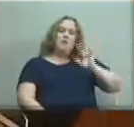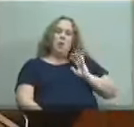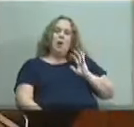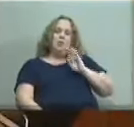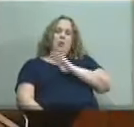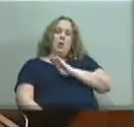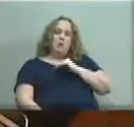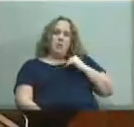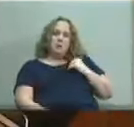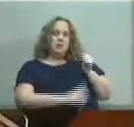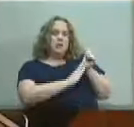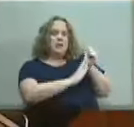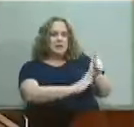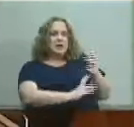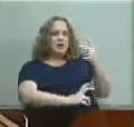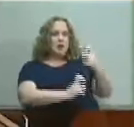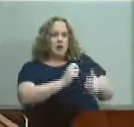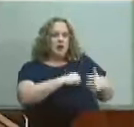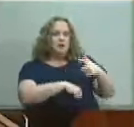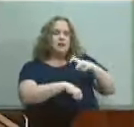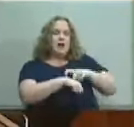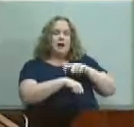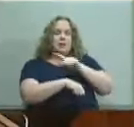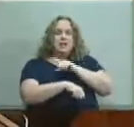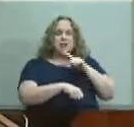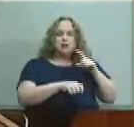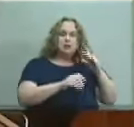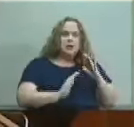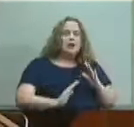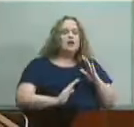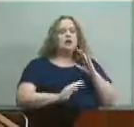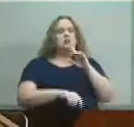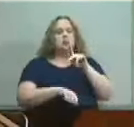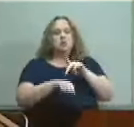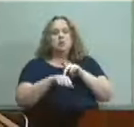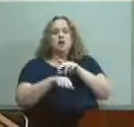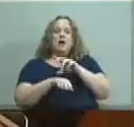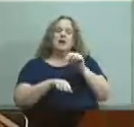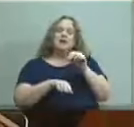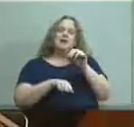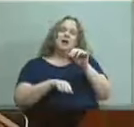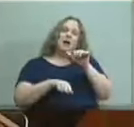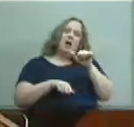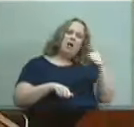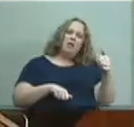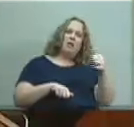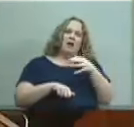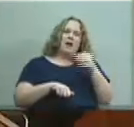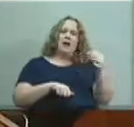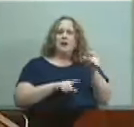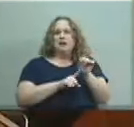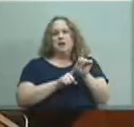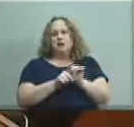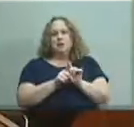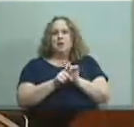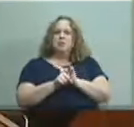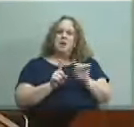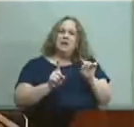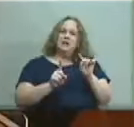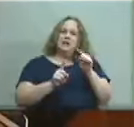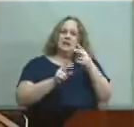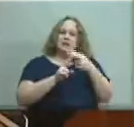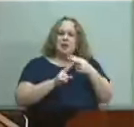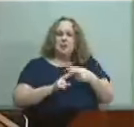times educators administrators legislators legislators and others but I don't think the process included a deliberative process where the